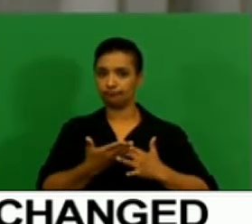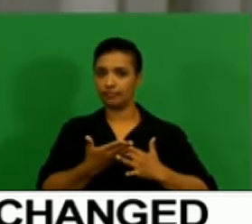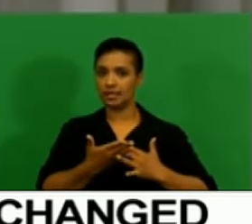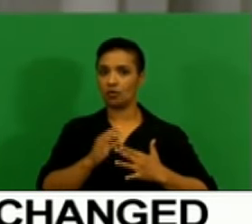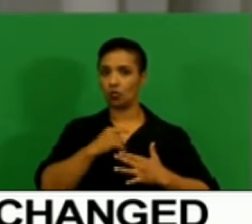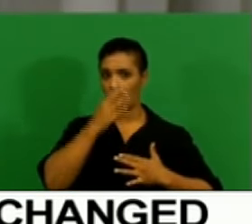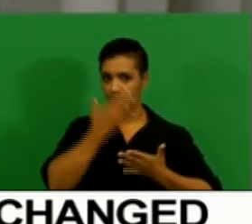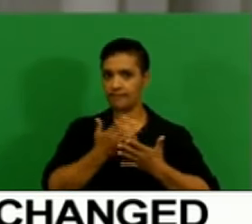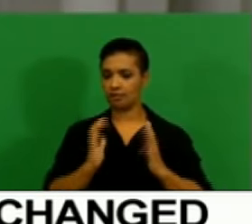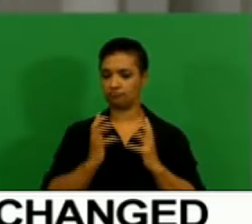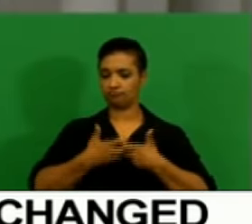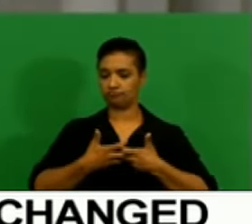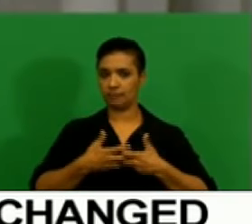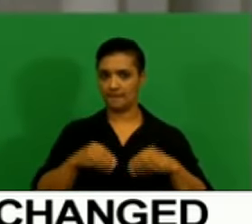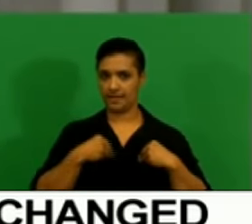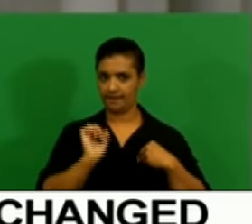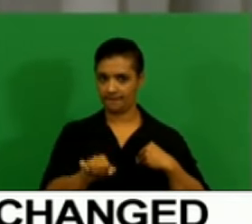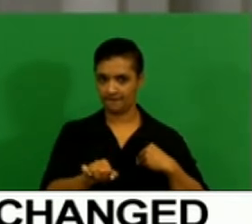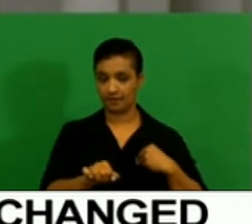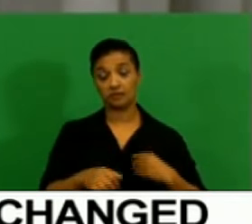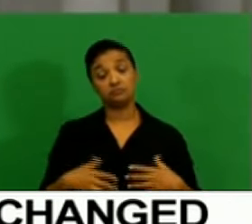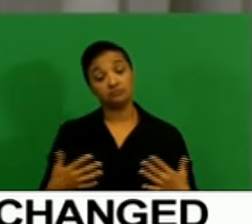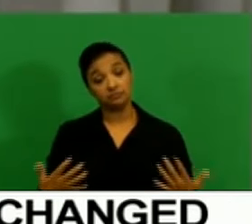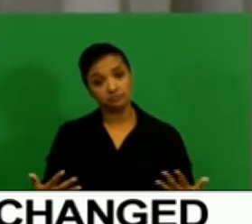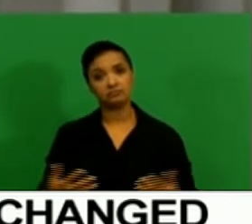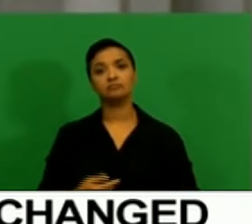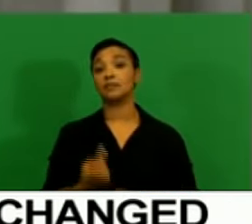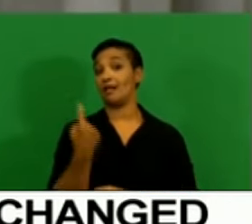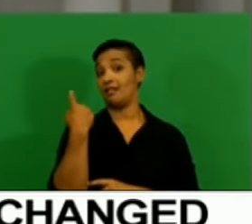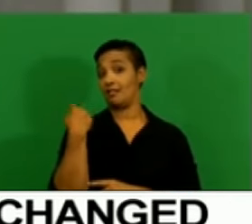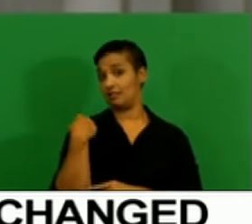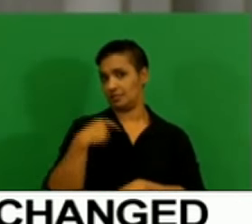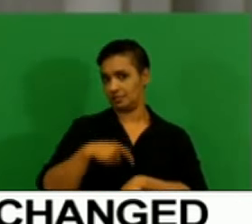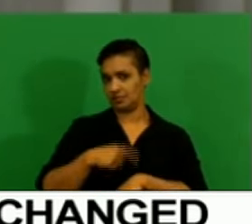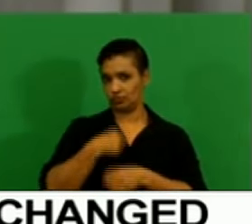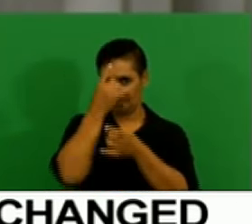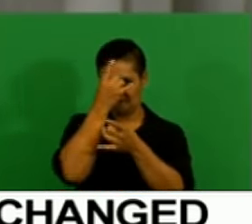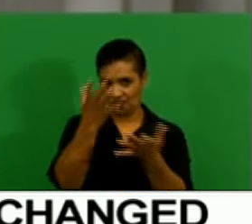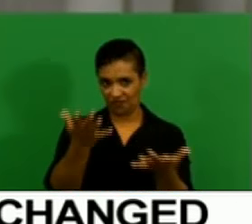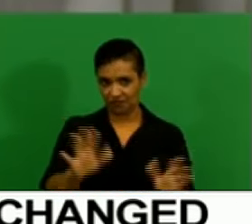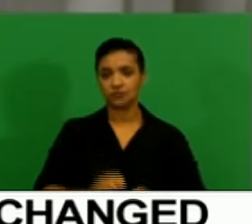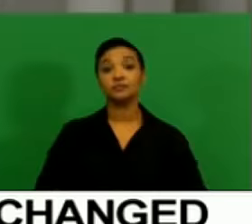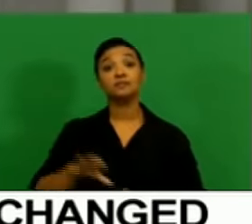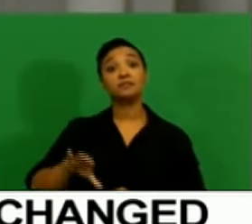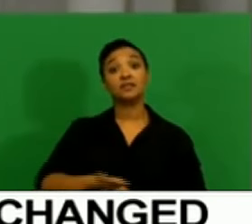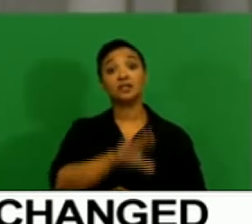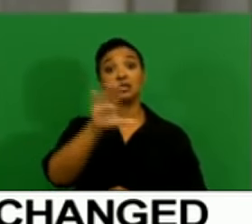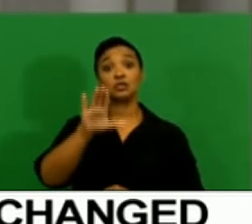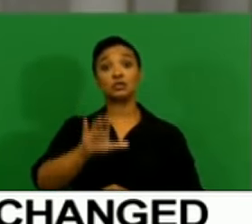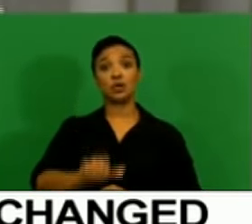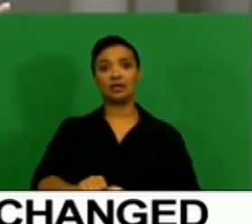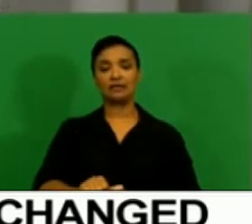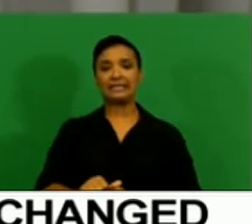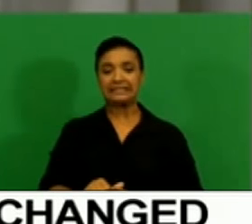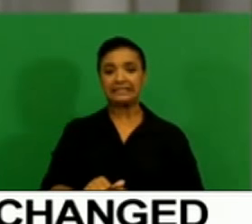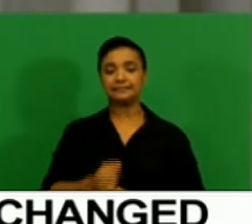accommodative. So we had previously spelled out that South Africa was facing this policy dilemma